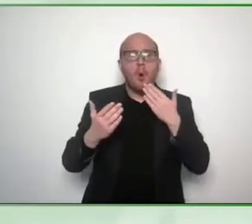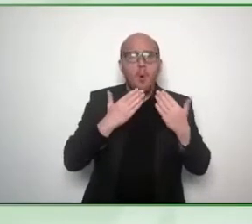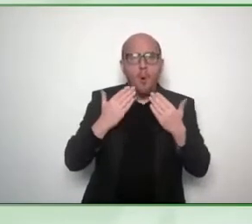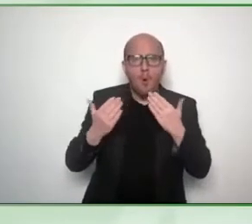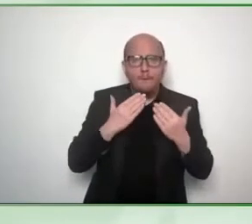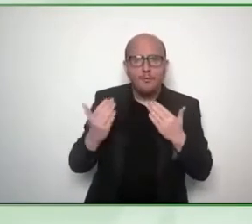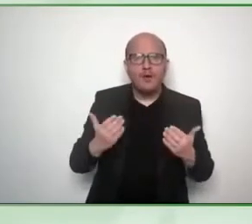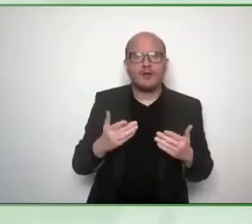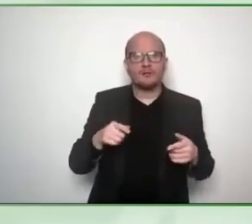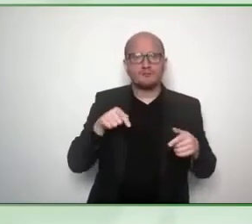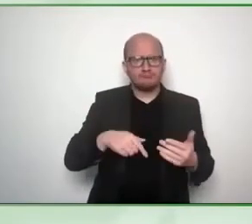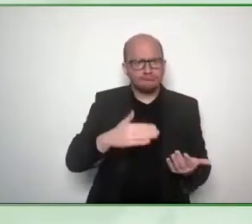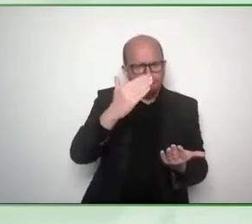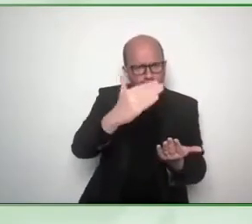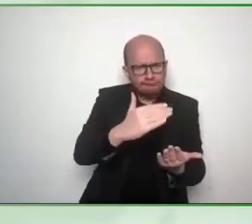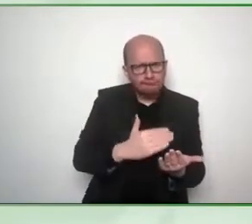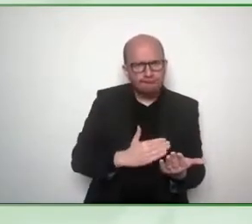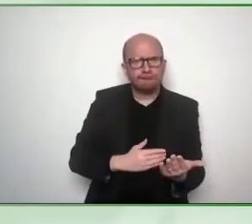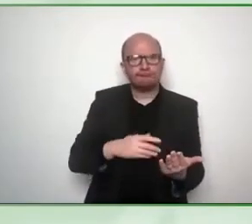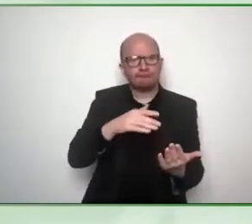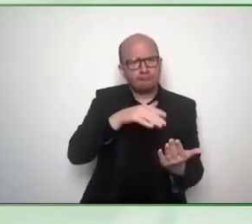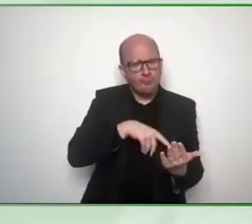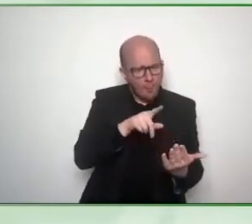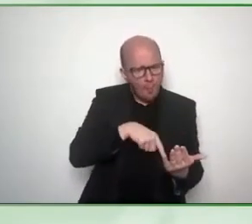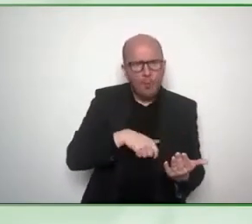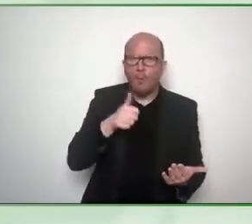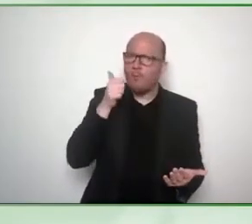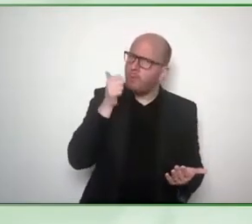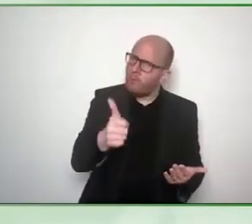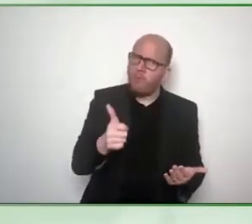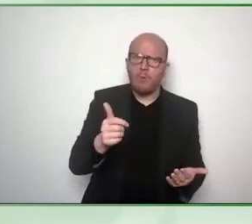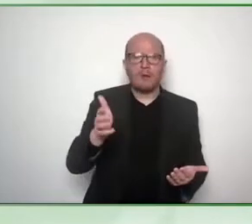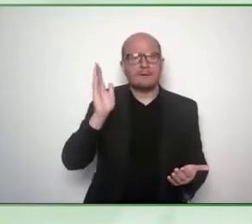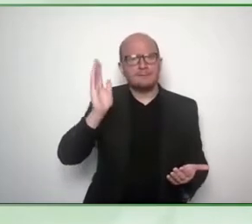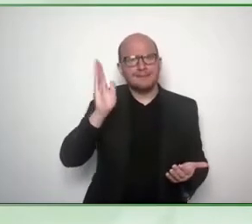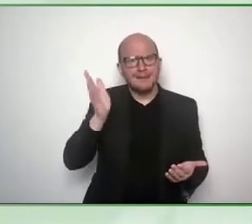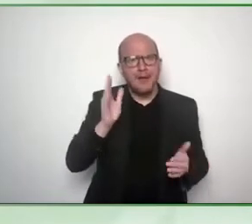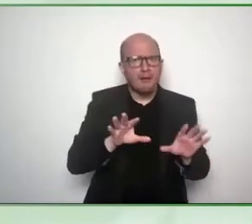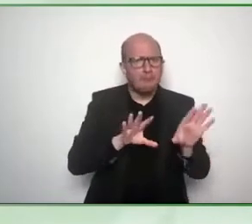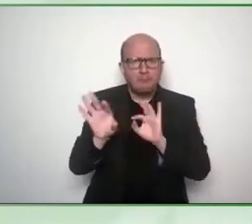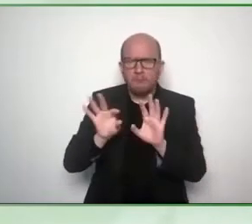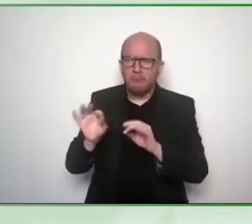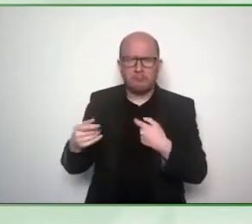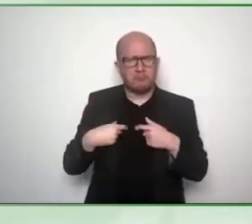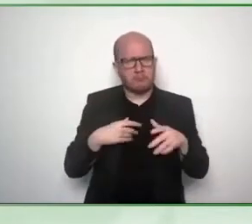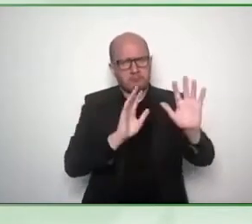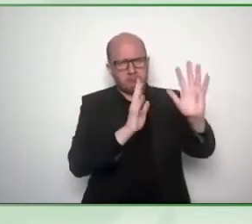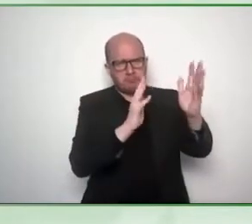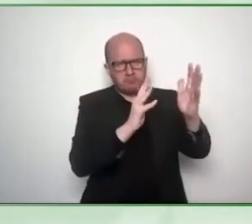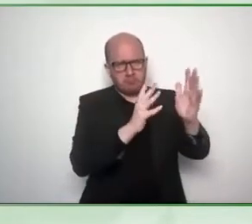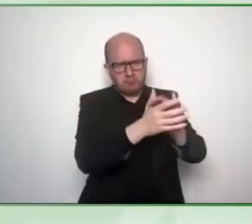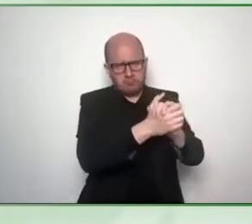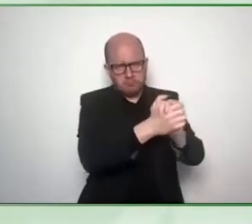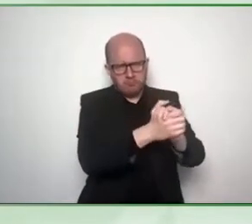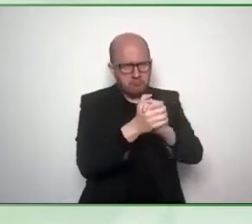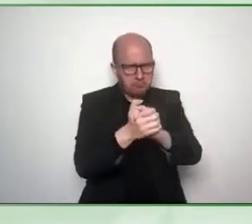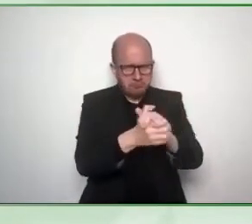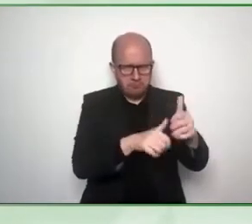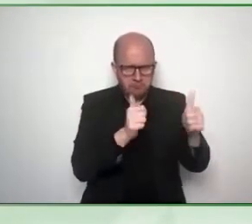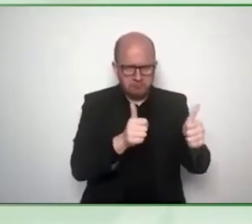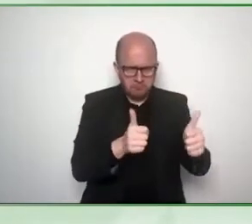I have now the pleasure to invite and to have the discussion